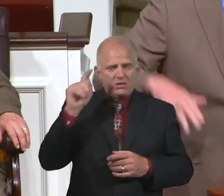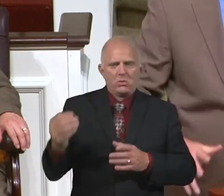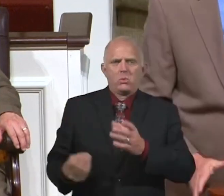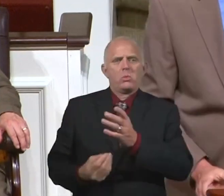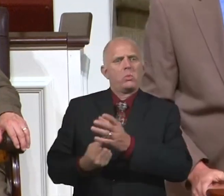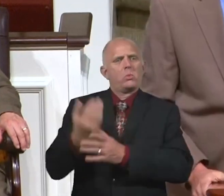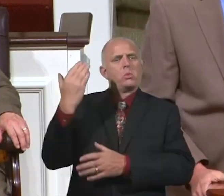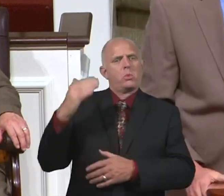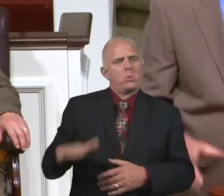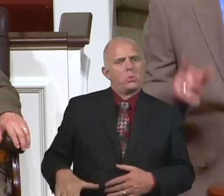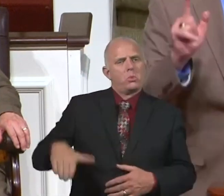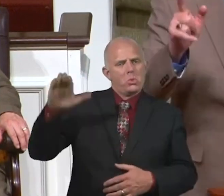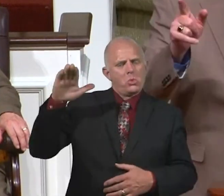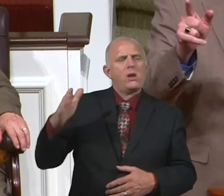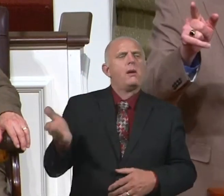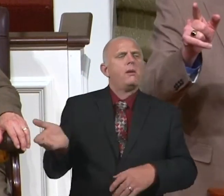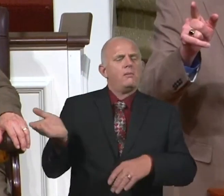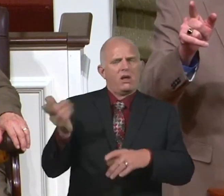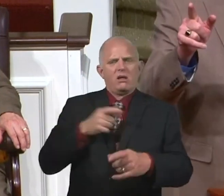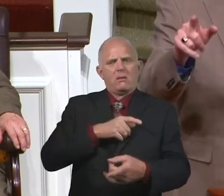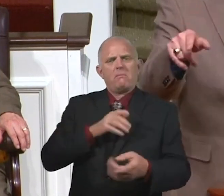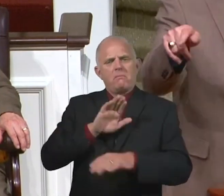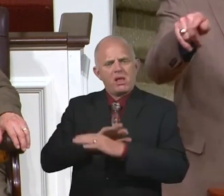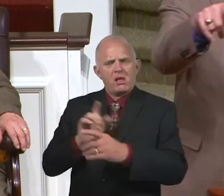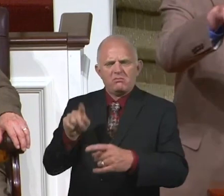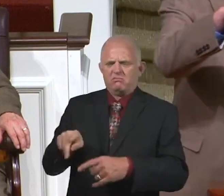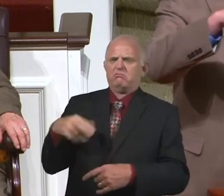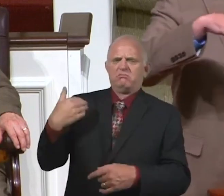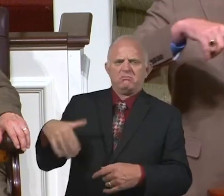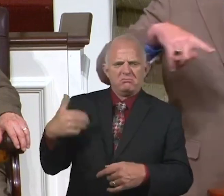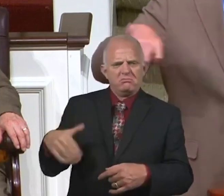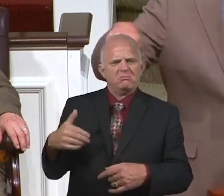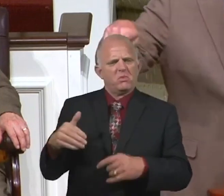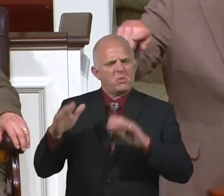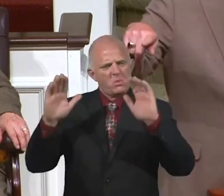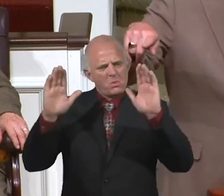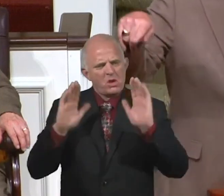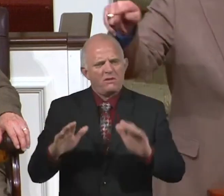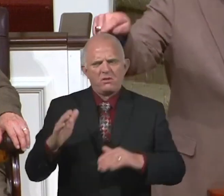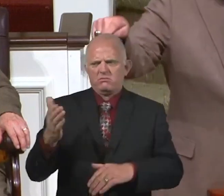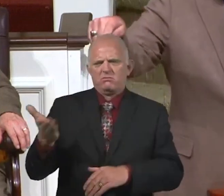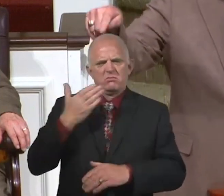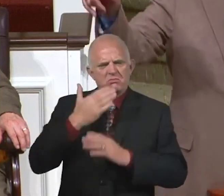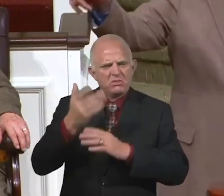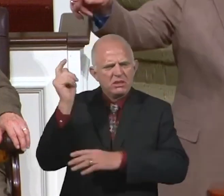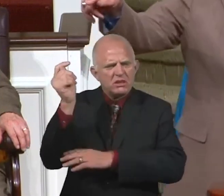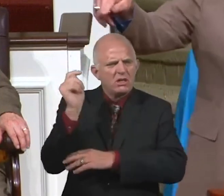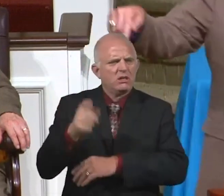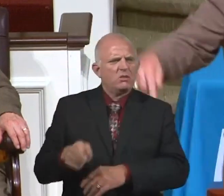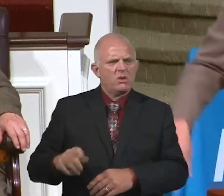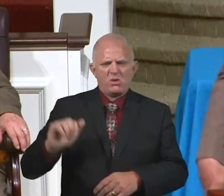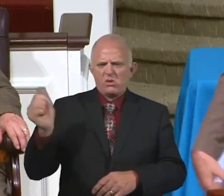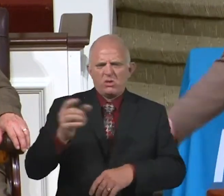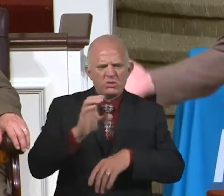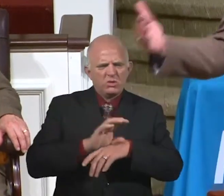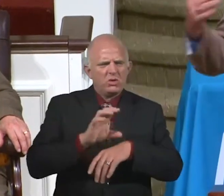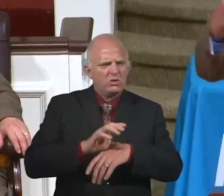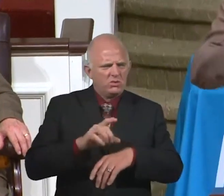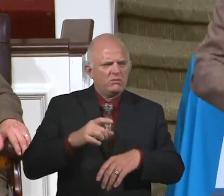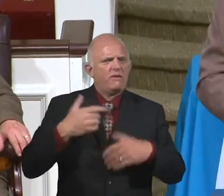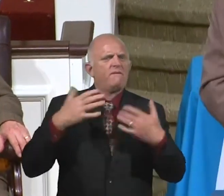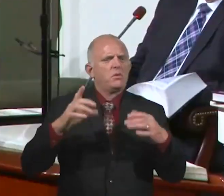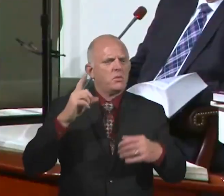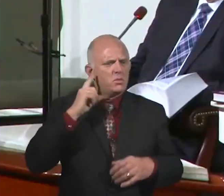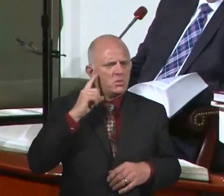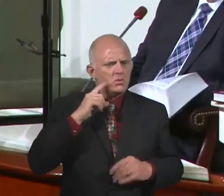And he had a great testimony. Everybody that spoke about him in all the churches in that region, in Derby and Lystra and that area, they